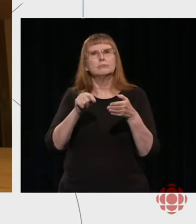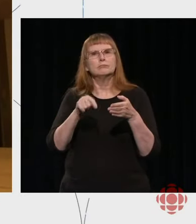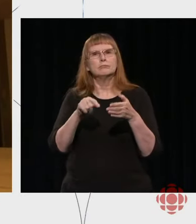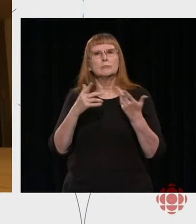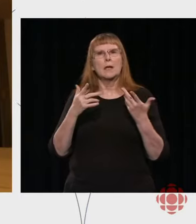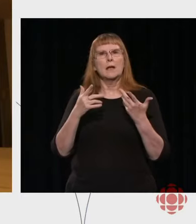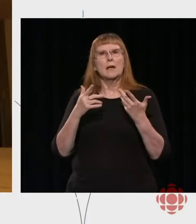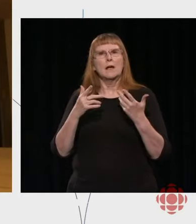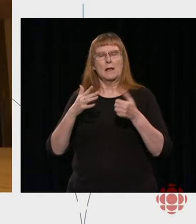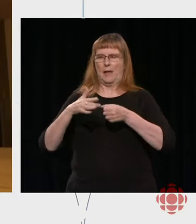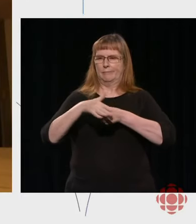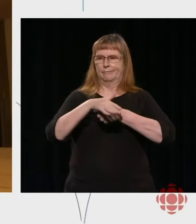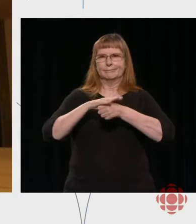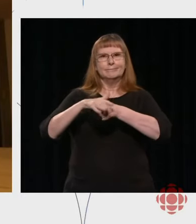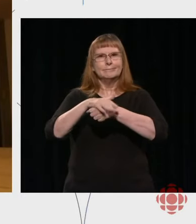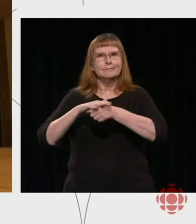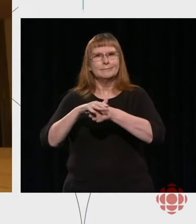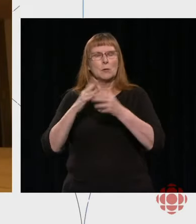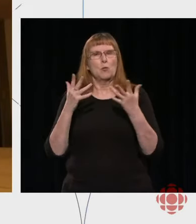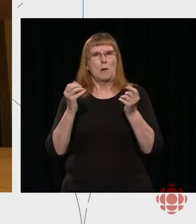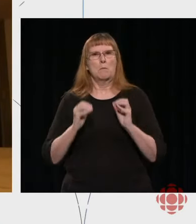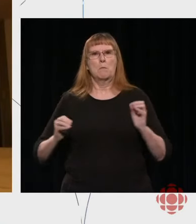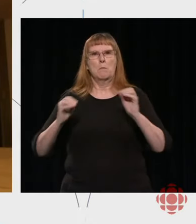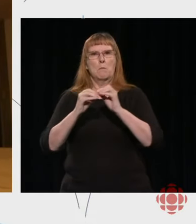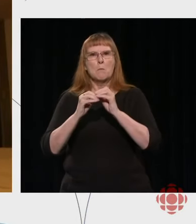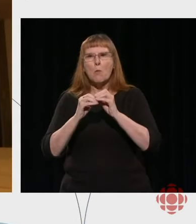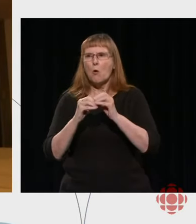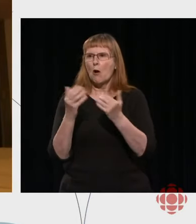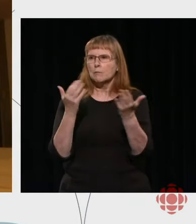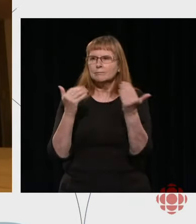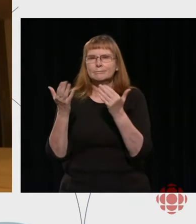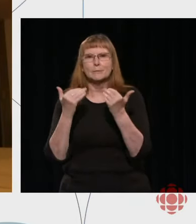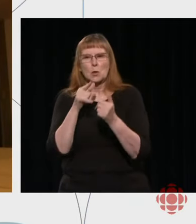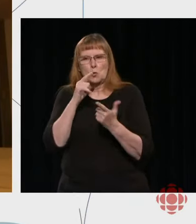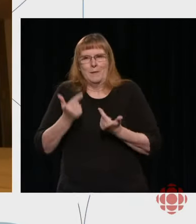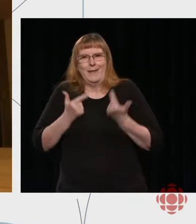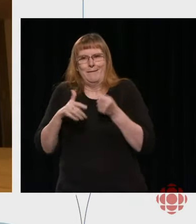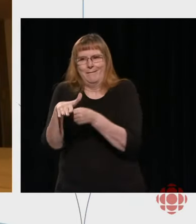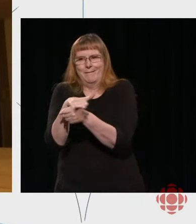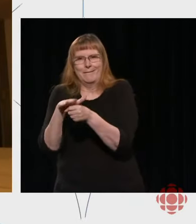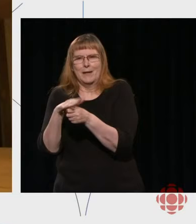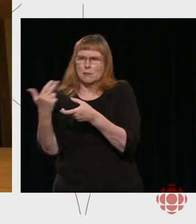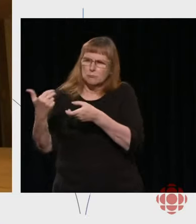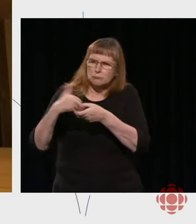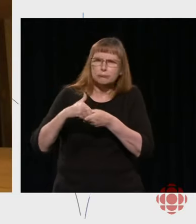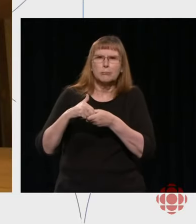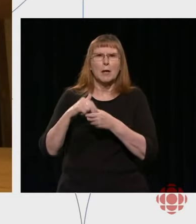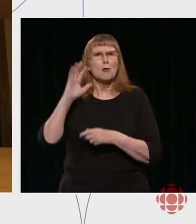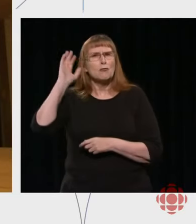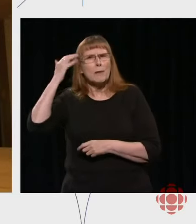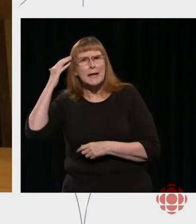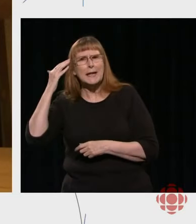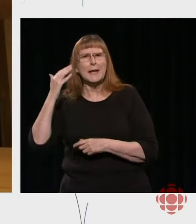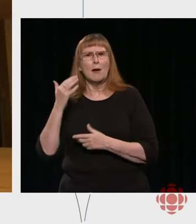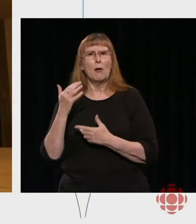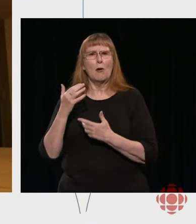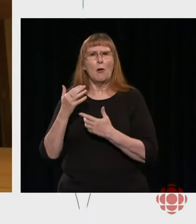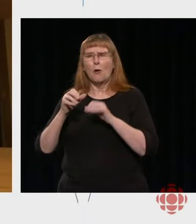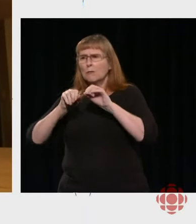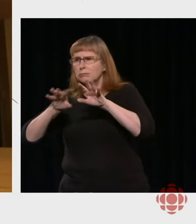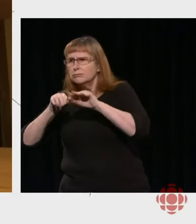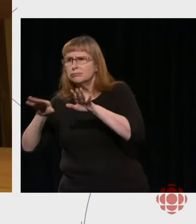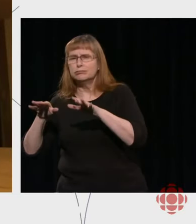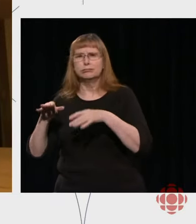citizen visibility. In other words, we want more citizens on our radio shows, on our cultural shows. We want to have more citizens